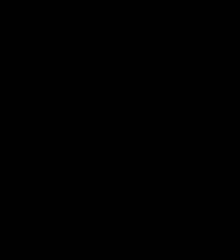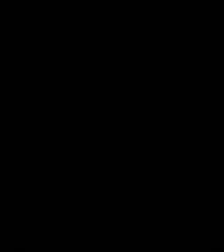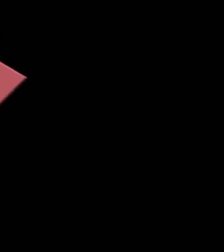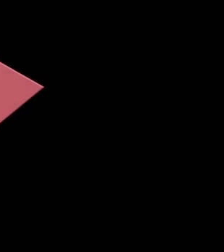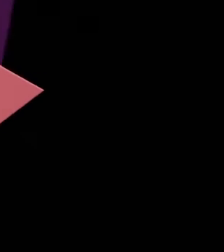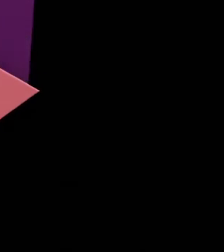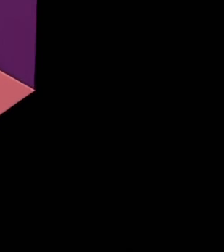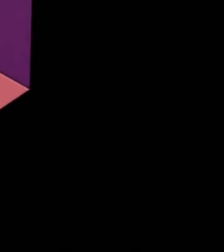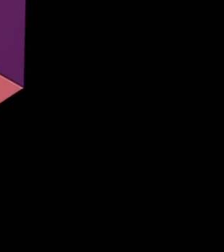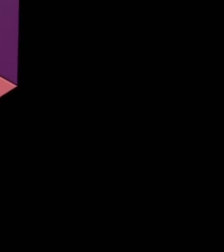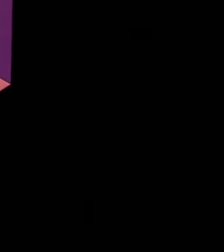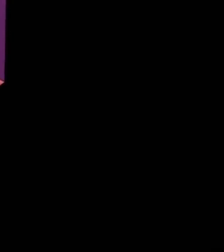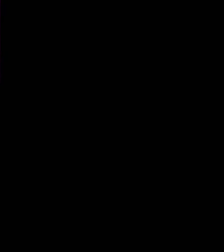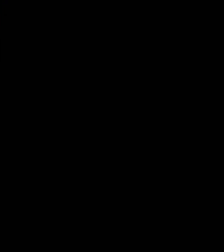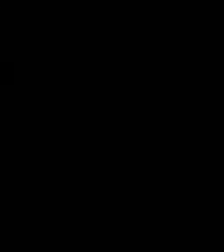Tanya